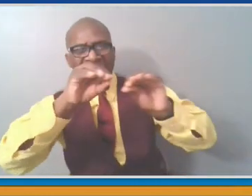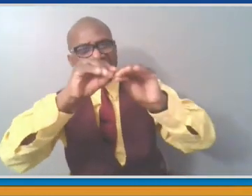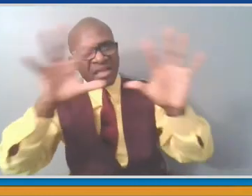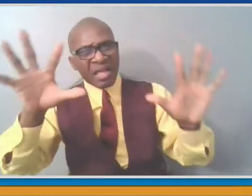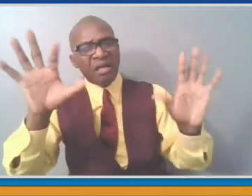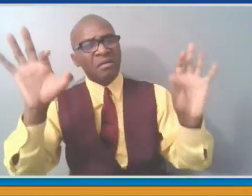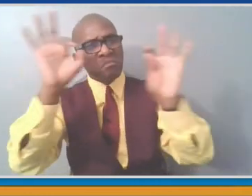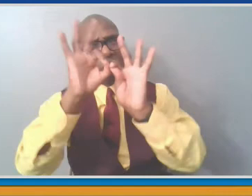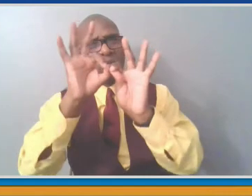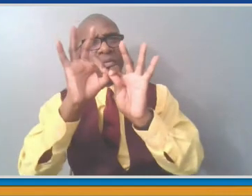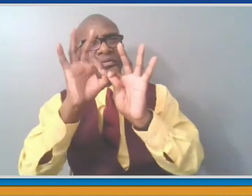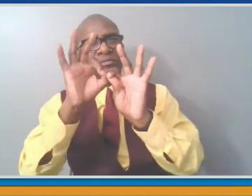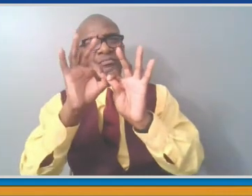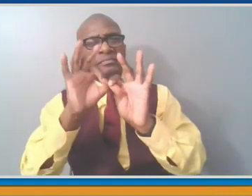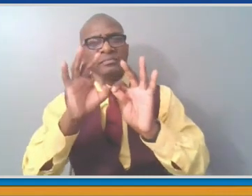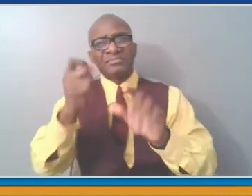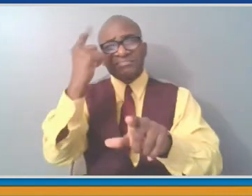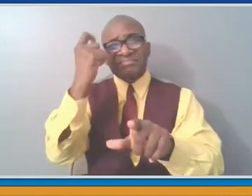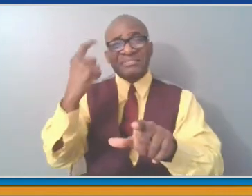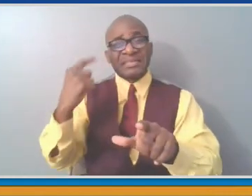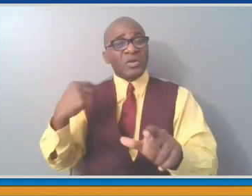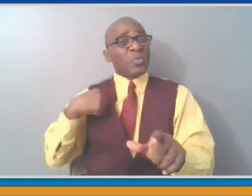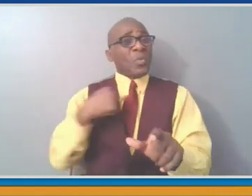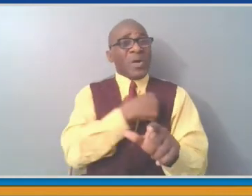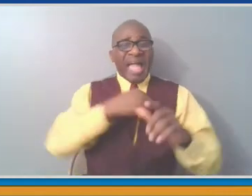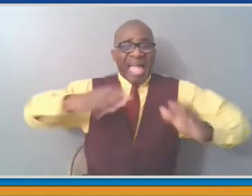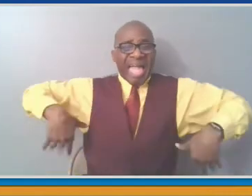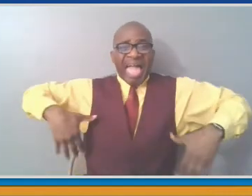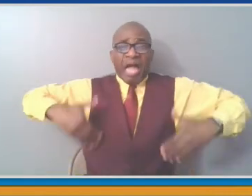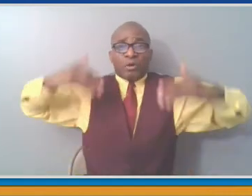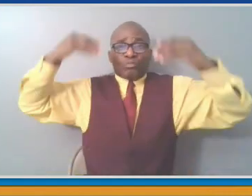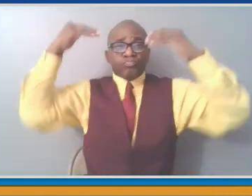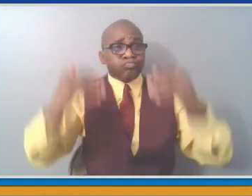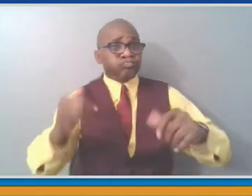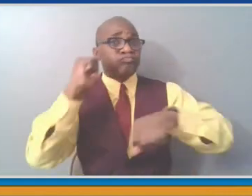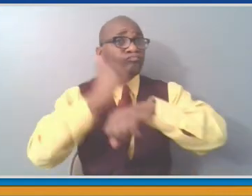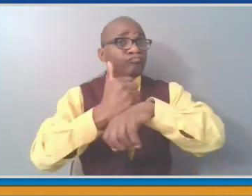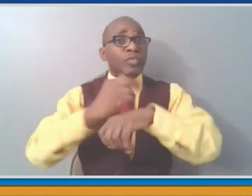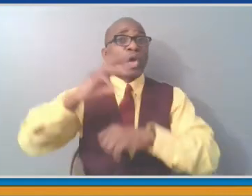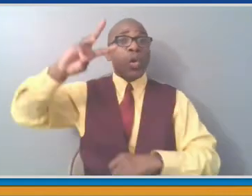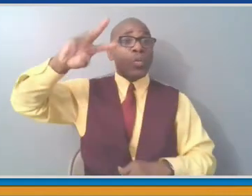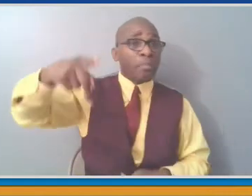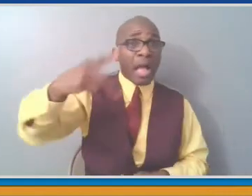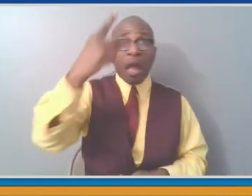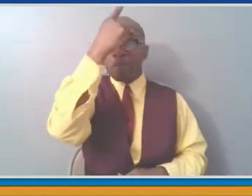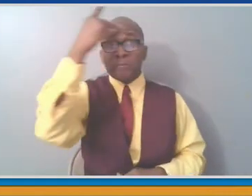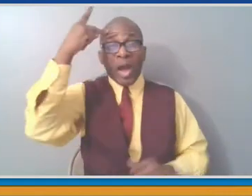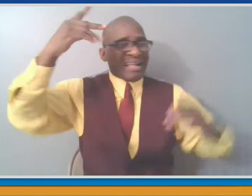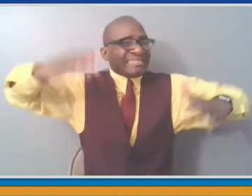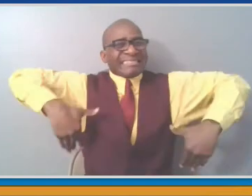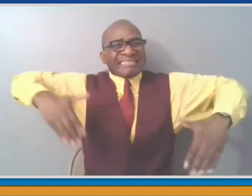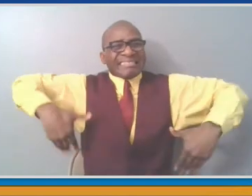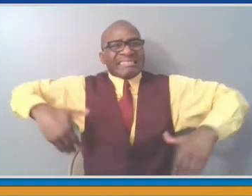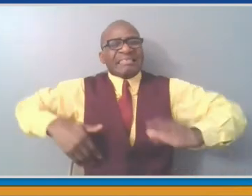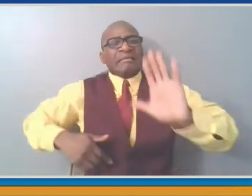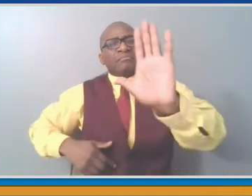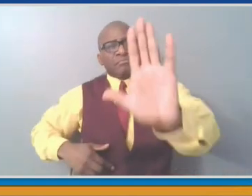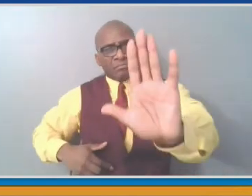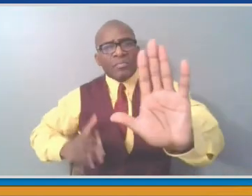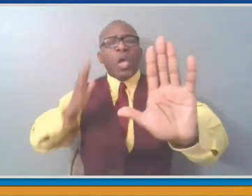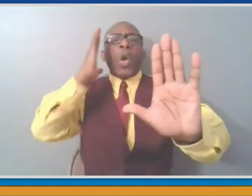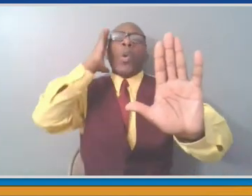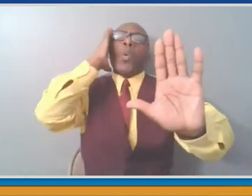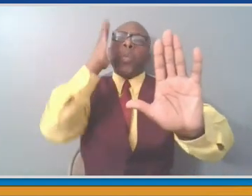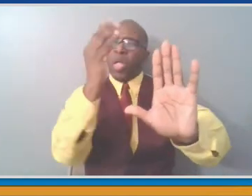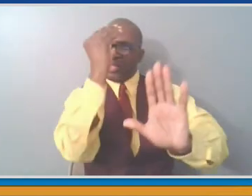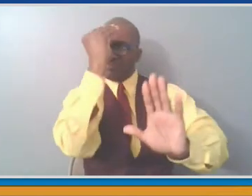elsewhere. And if in fact we do settle on another place and a design, there will be a public dialogue about it so that no one can feel that anything has been